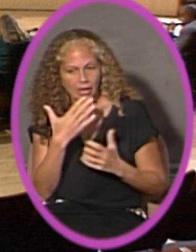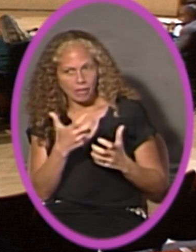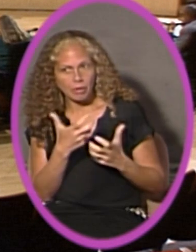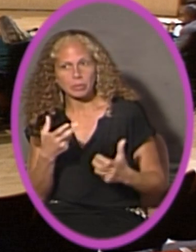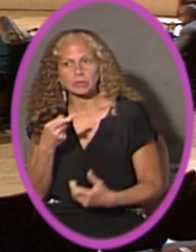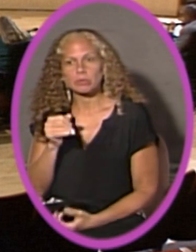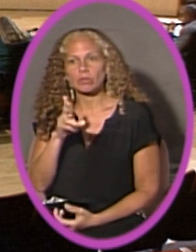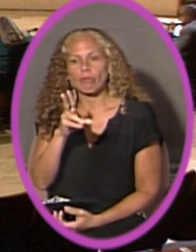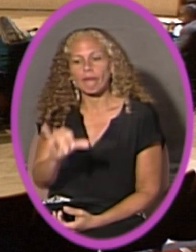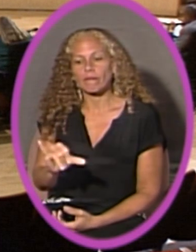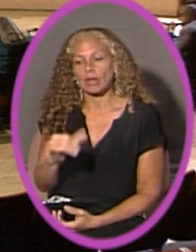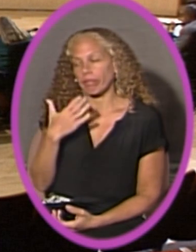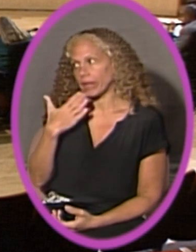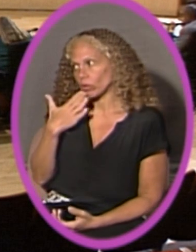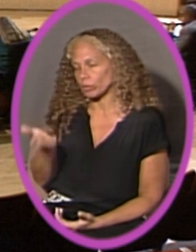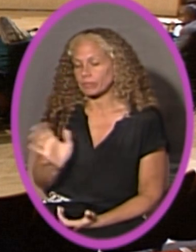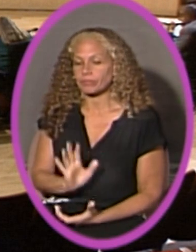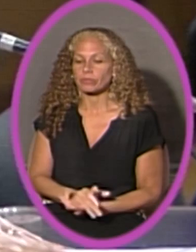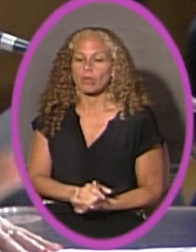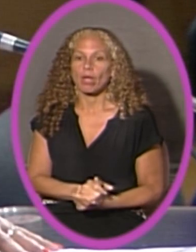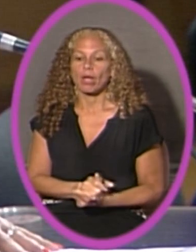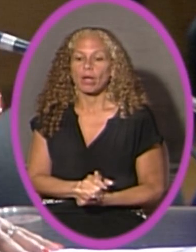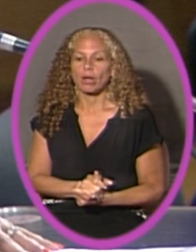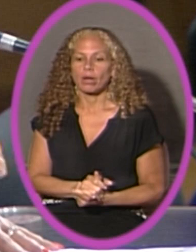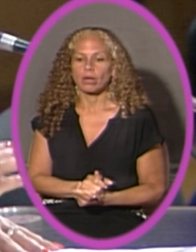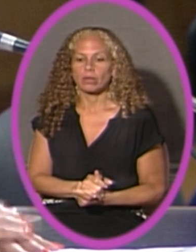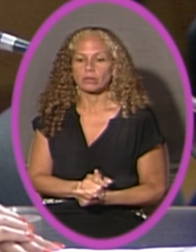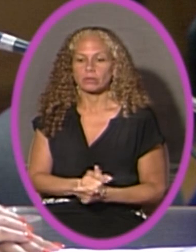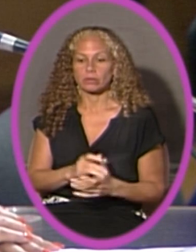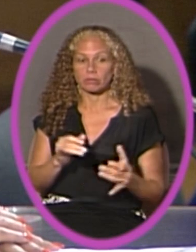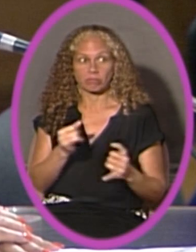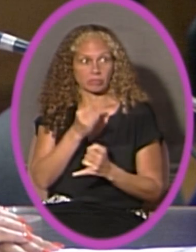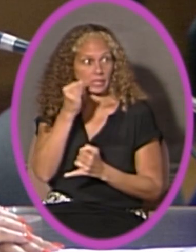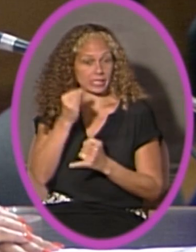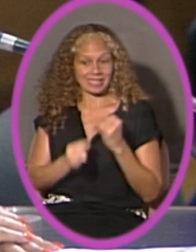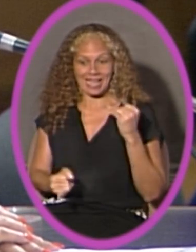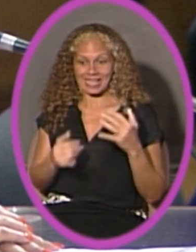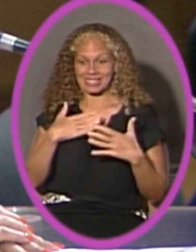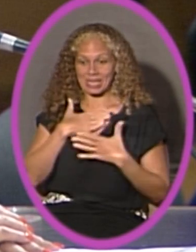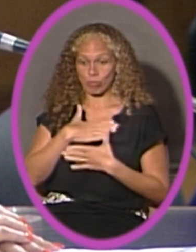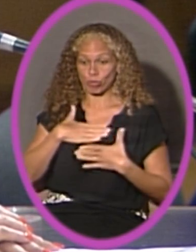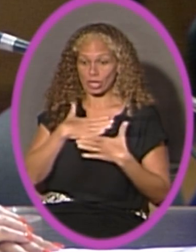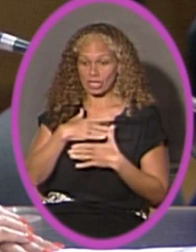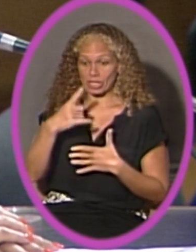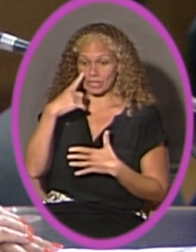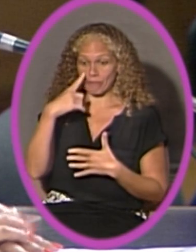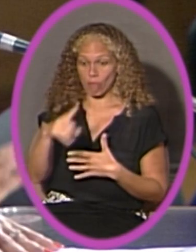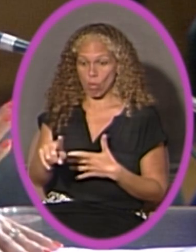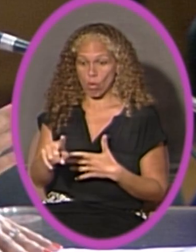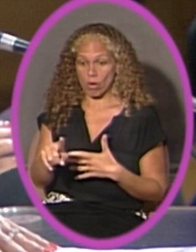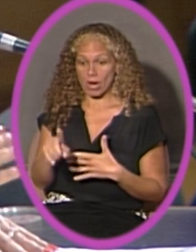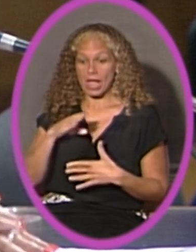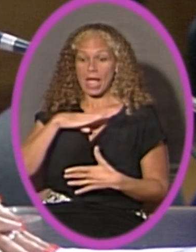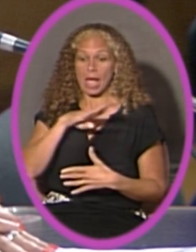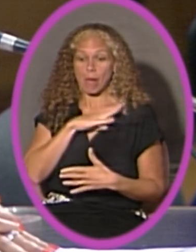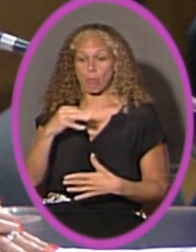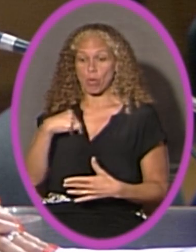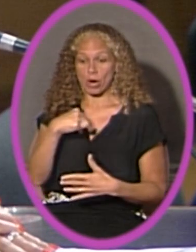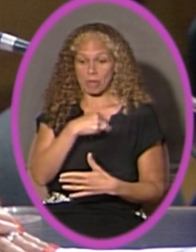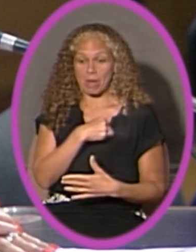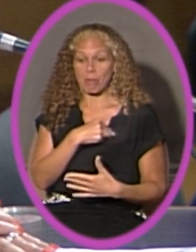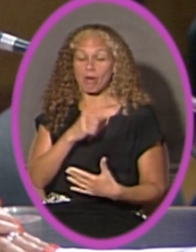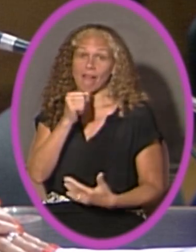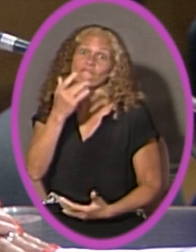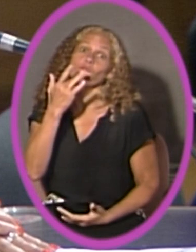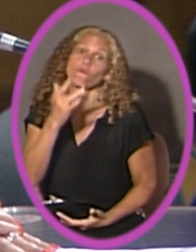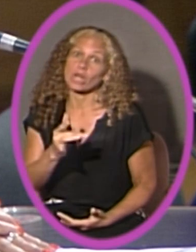Mr. Harvey. Thank you very much. So this last appreciation is for a board member that unfortunately